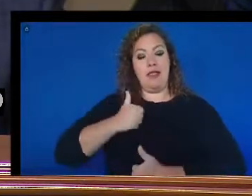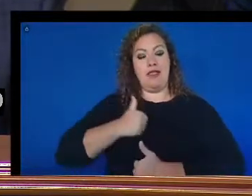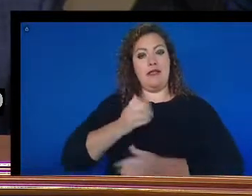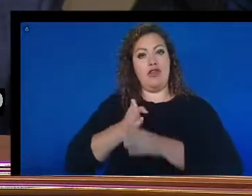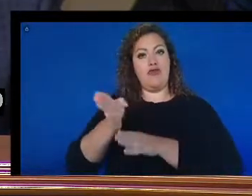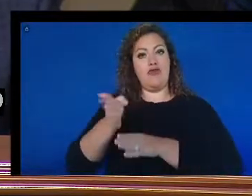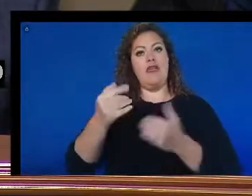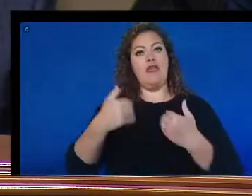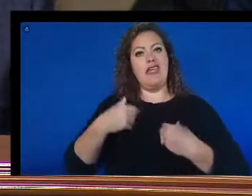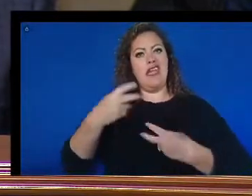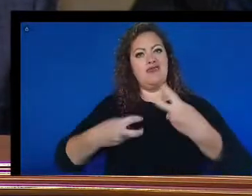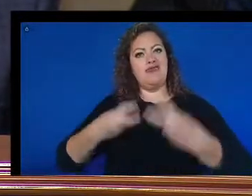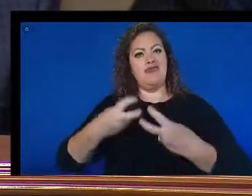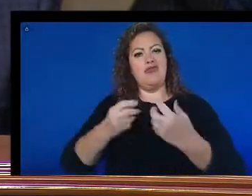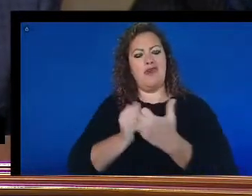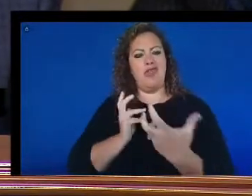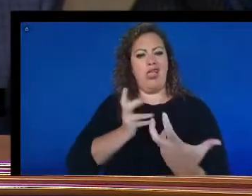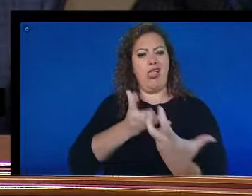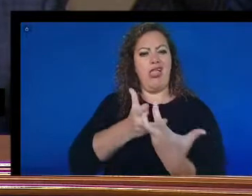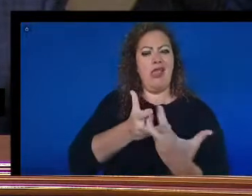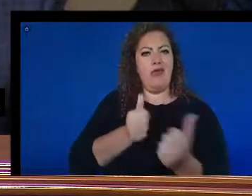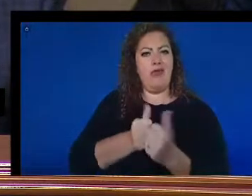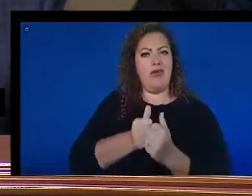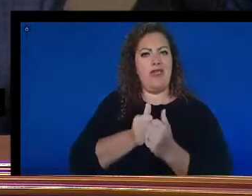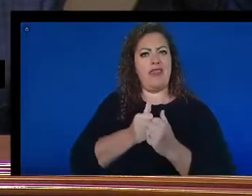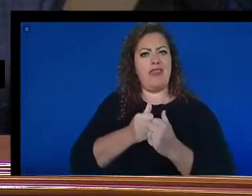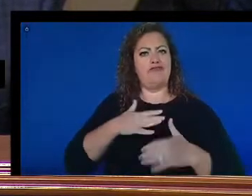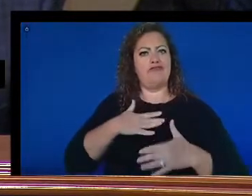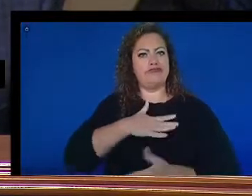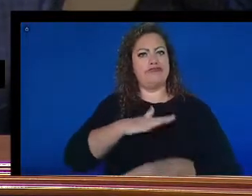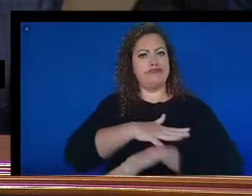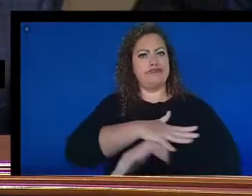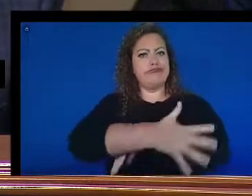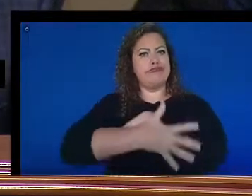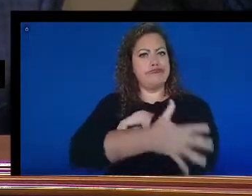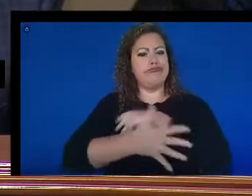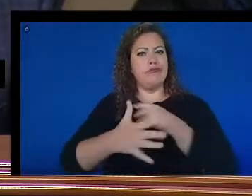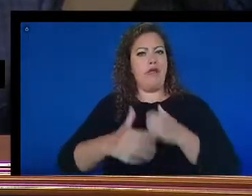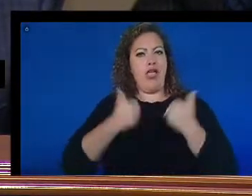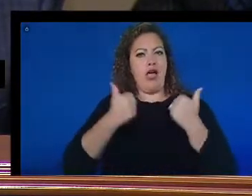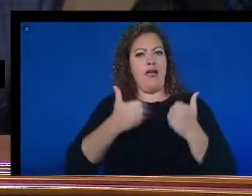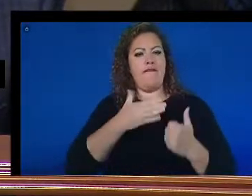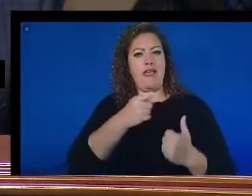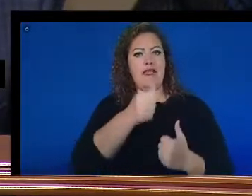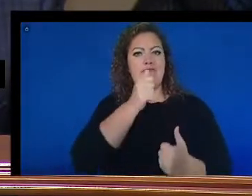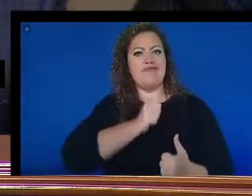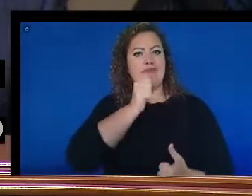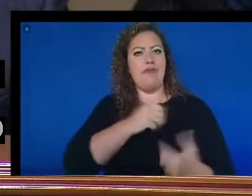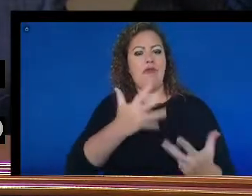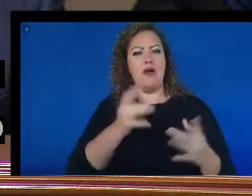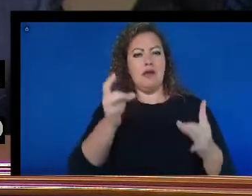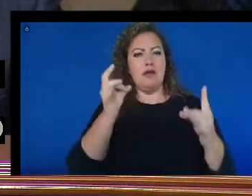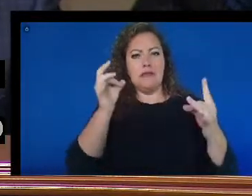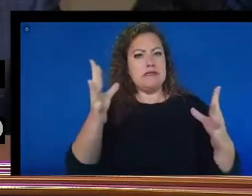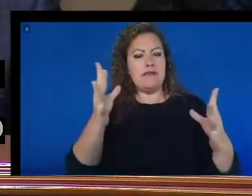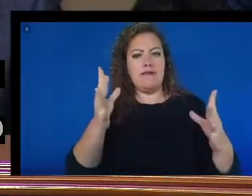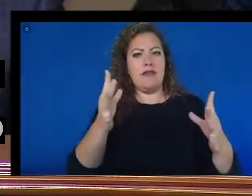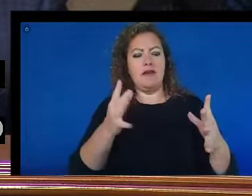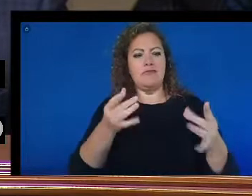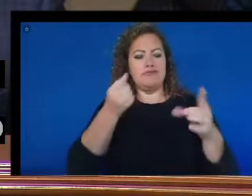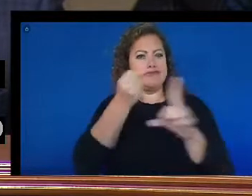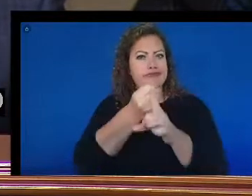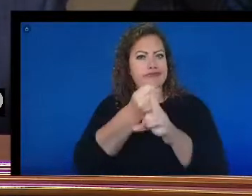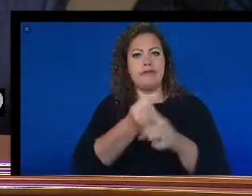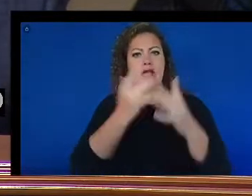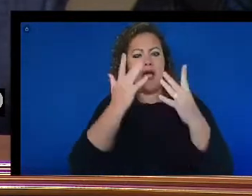assimilating into civilian life and started suffering severe bouts of depression. He went from living in the